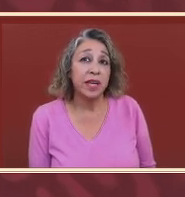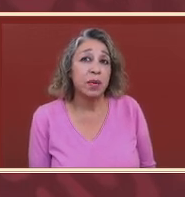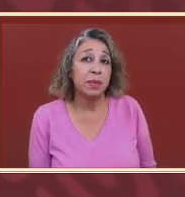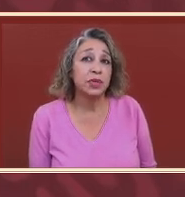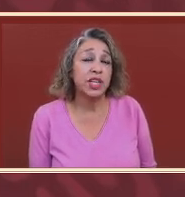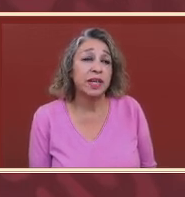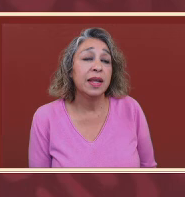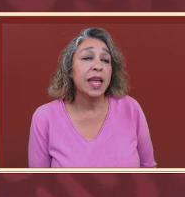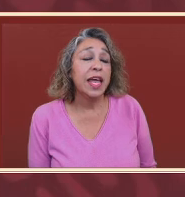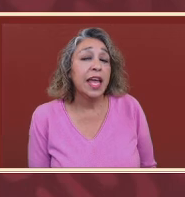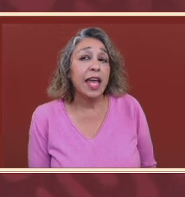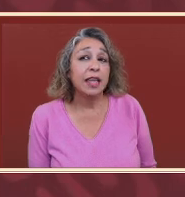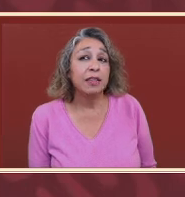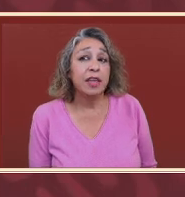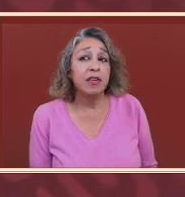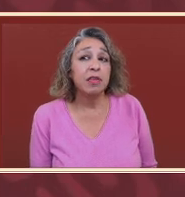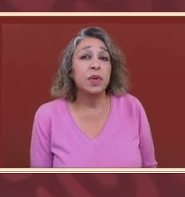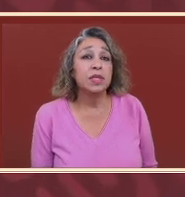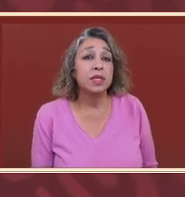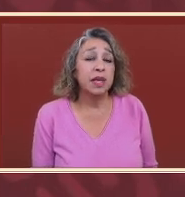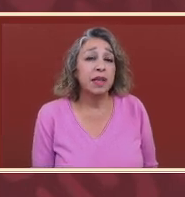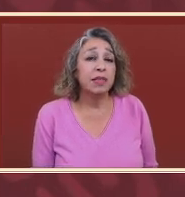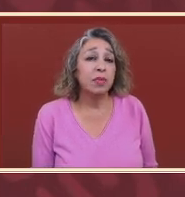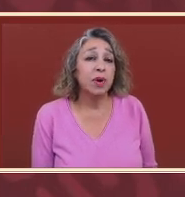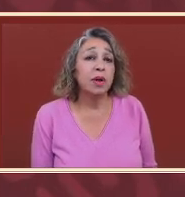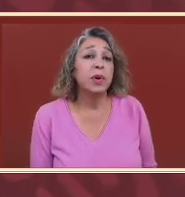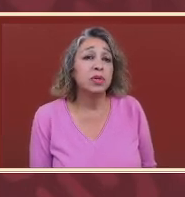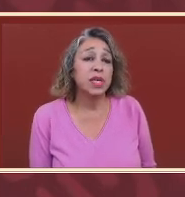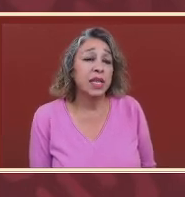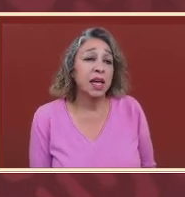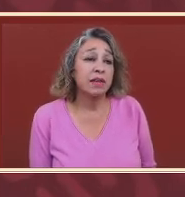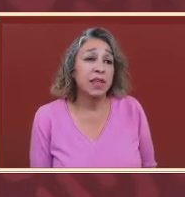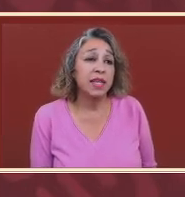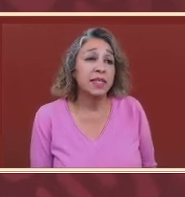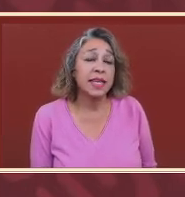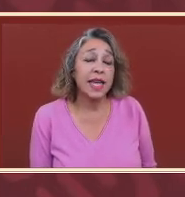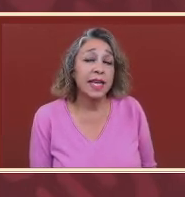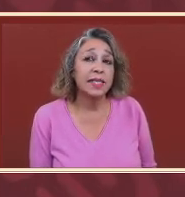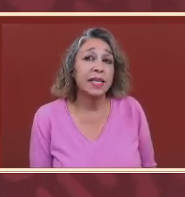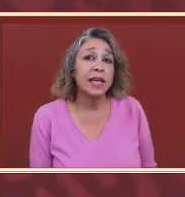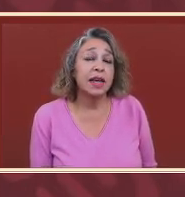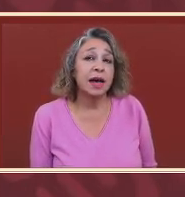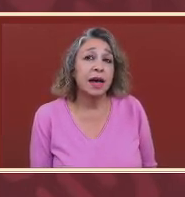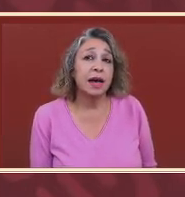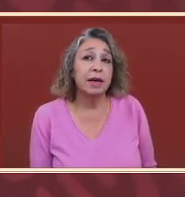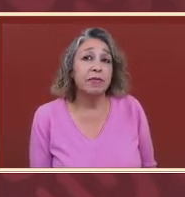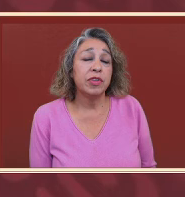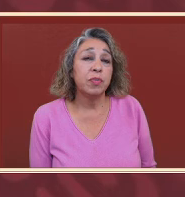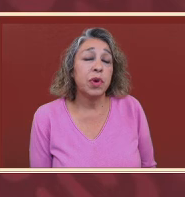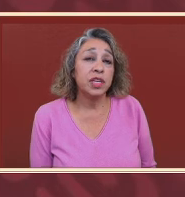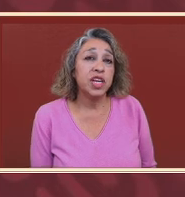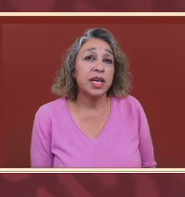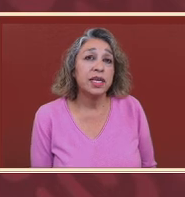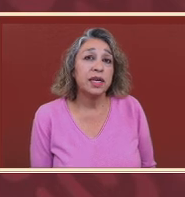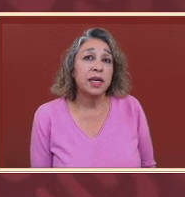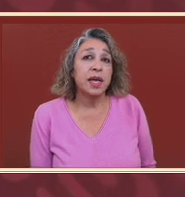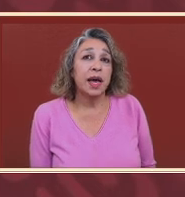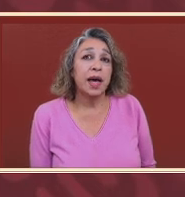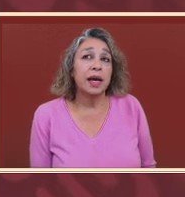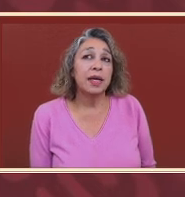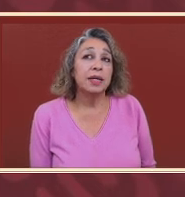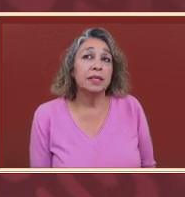part of the corruption and they're the ones, uh, that were imposing a lot of these stays, uh, for the project.